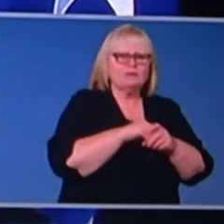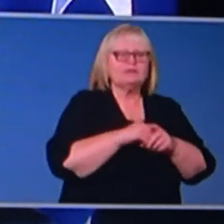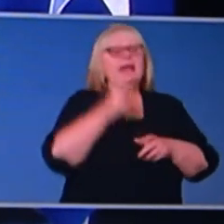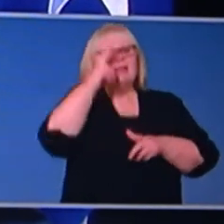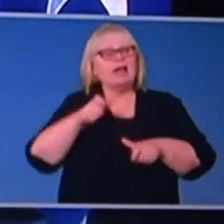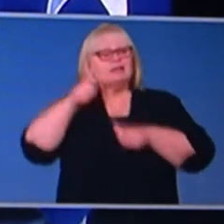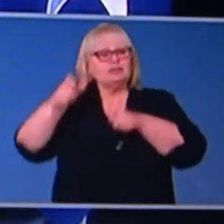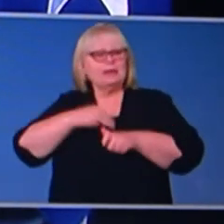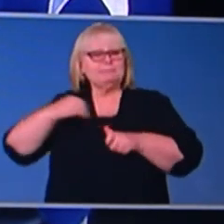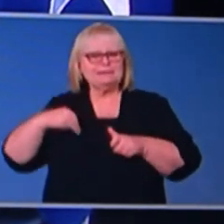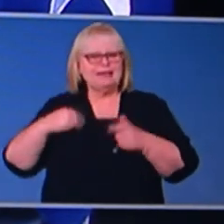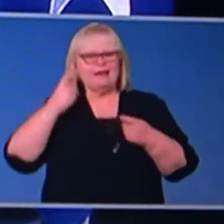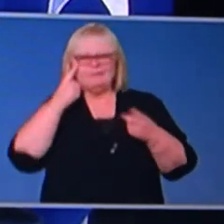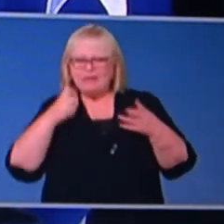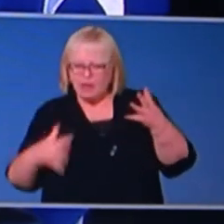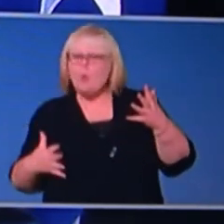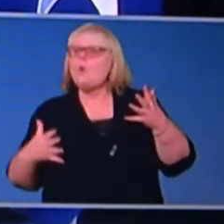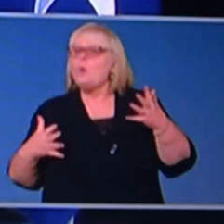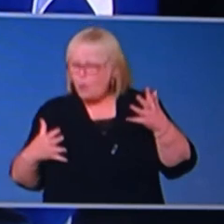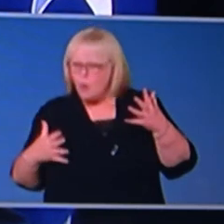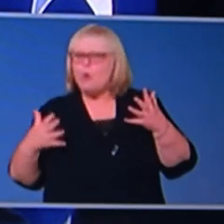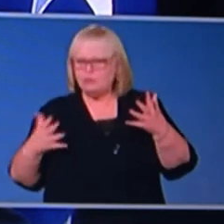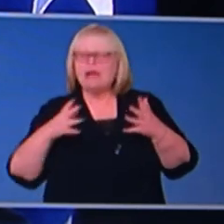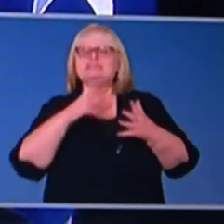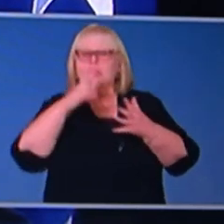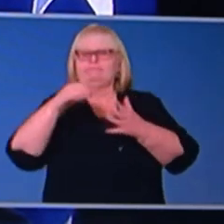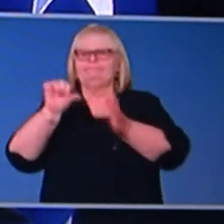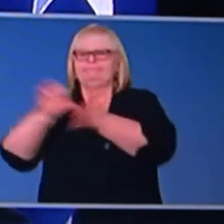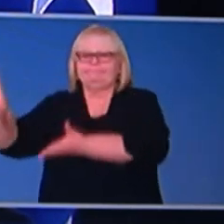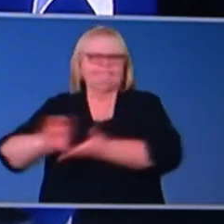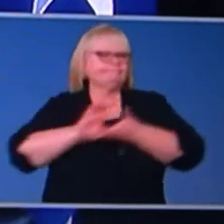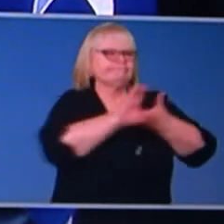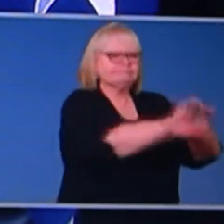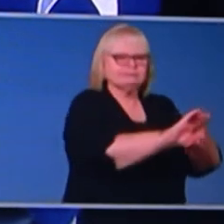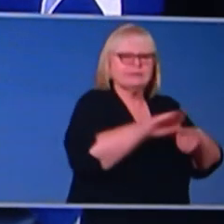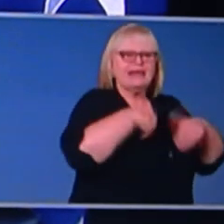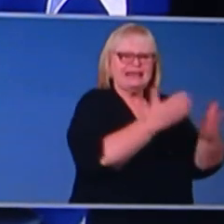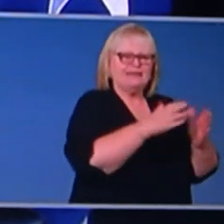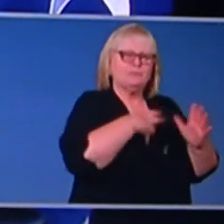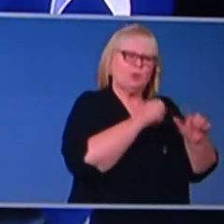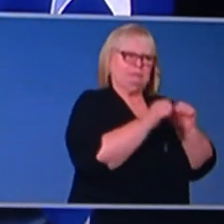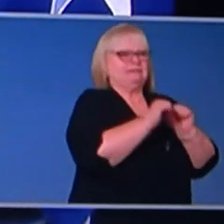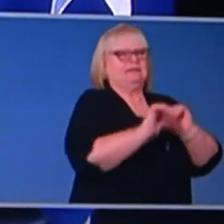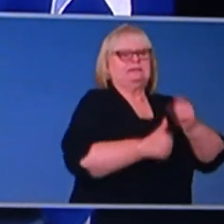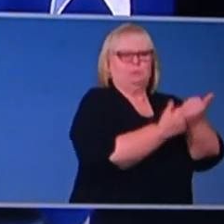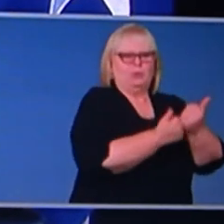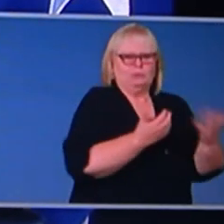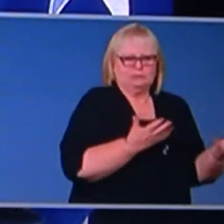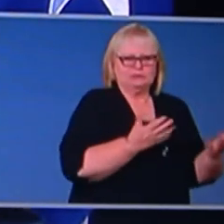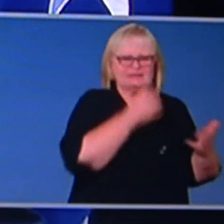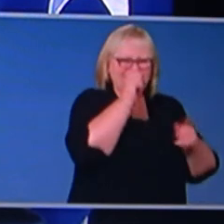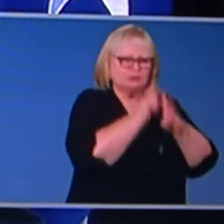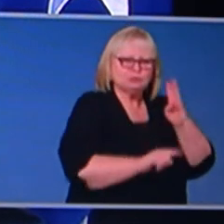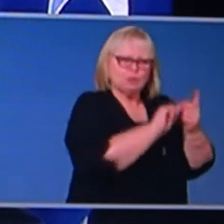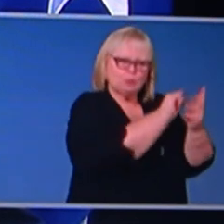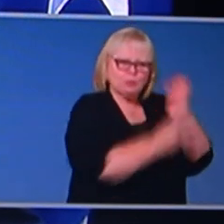has been able to identify working with the sector and this payment is designed to give them that financial support so they can put all those